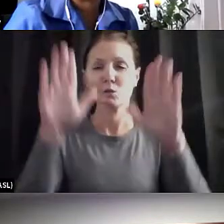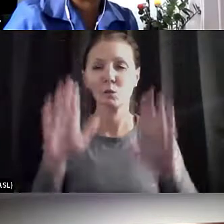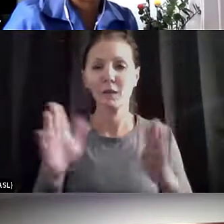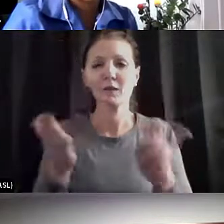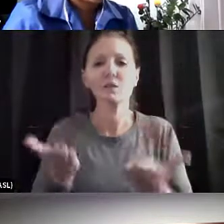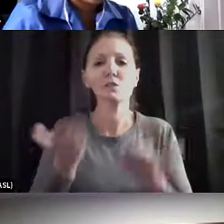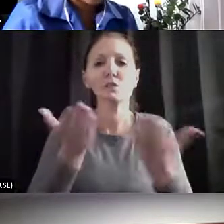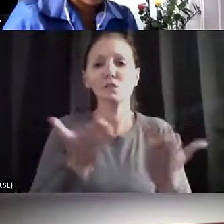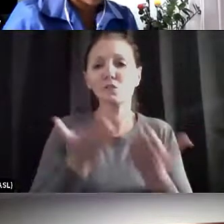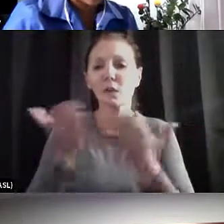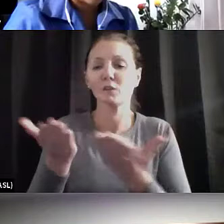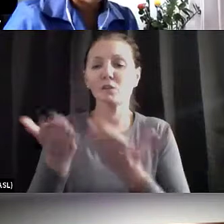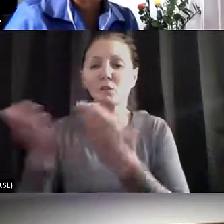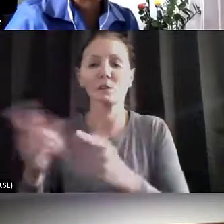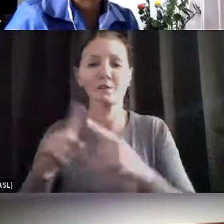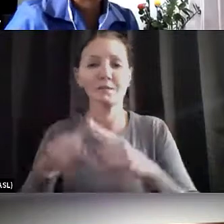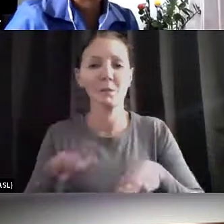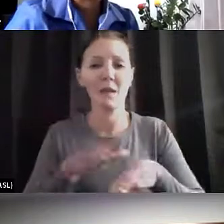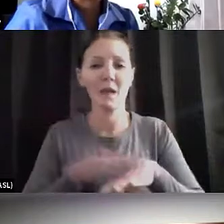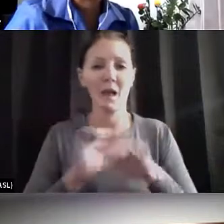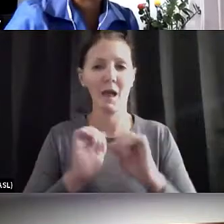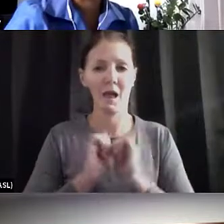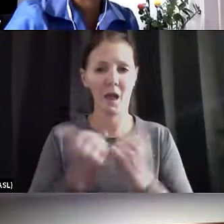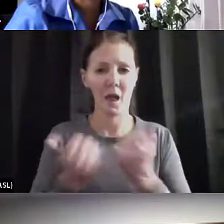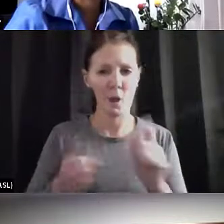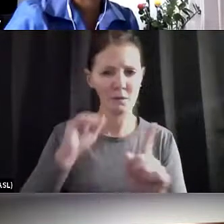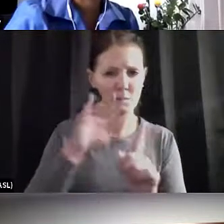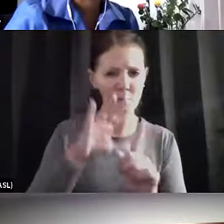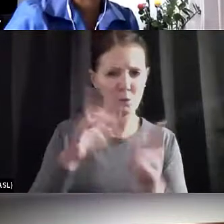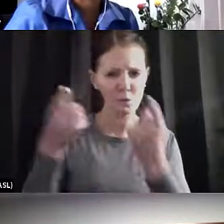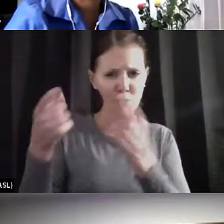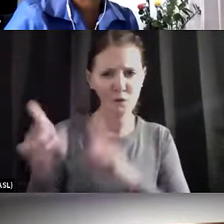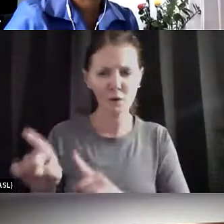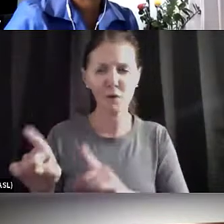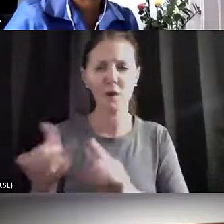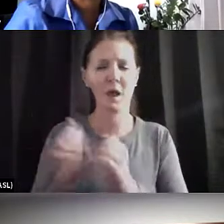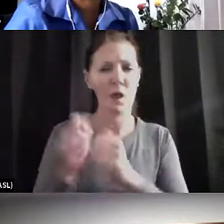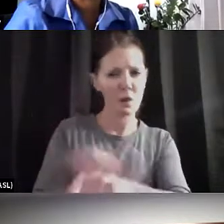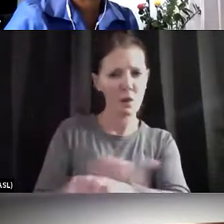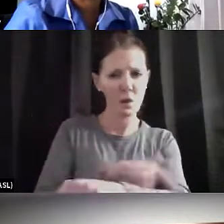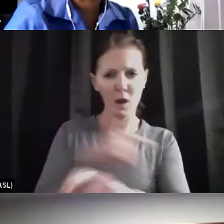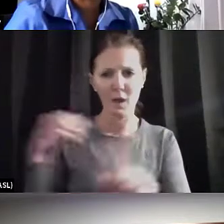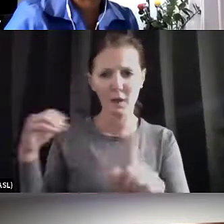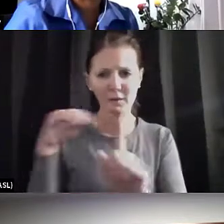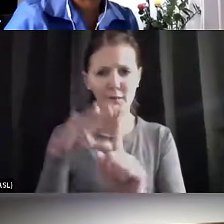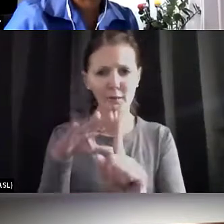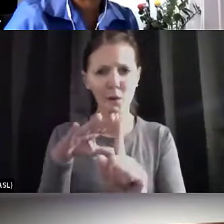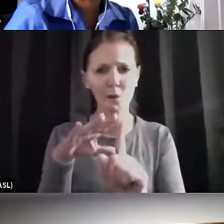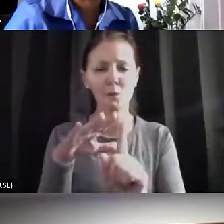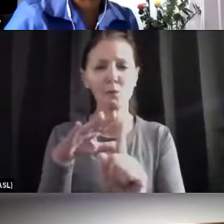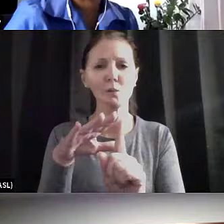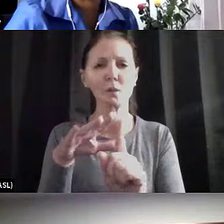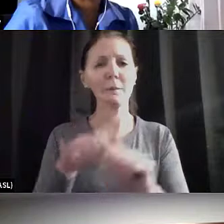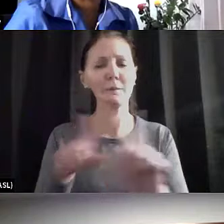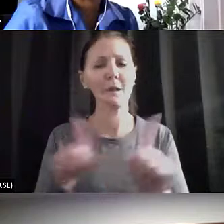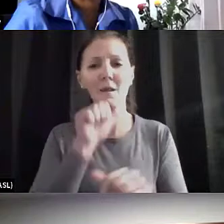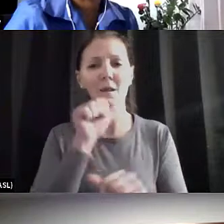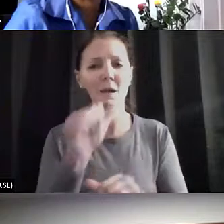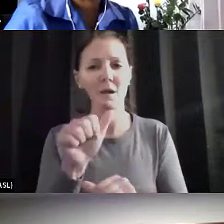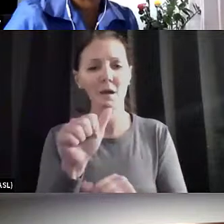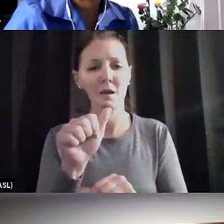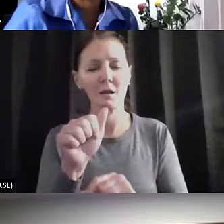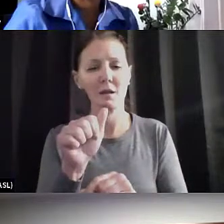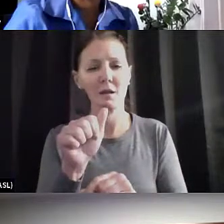depending on how the exposure occurred, what the length of exposure was. But the